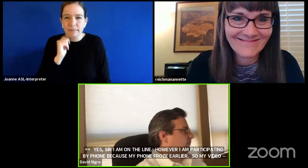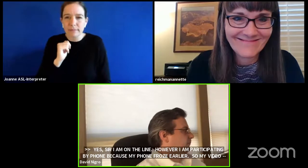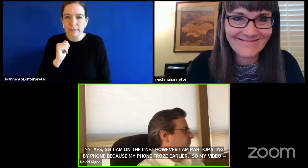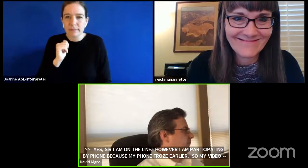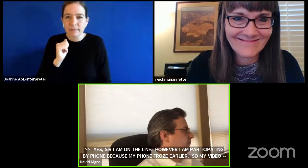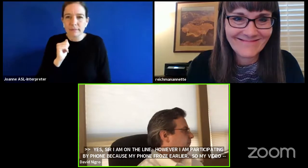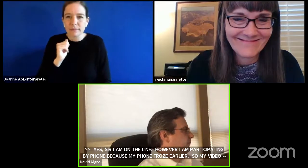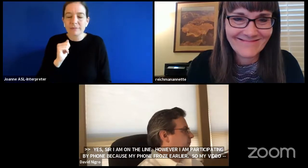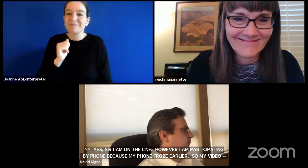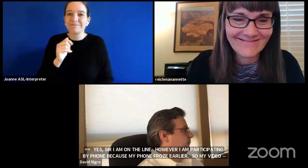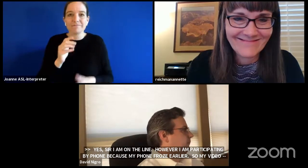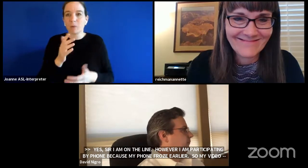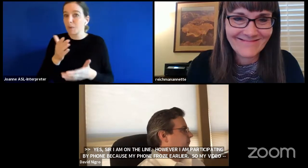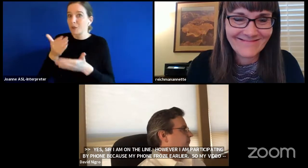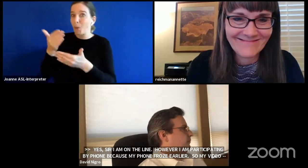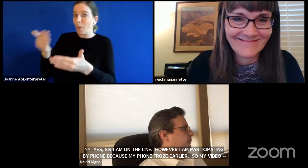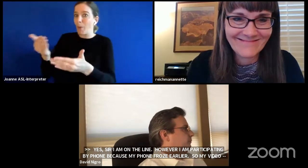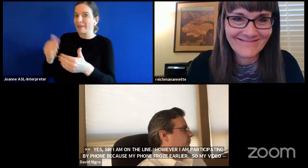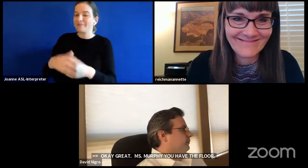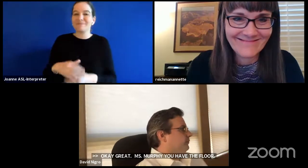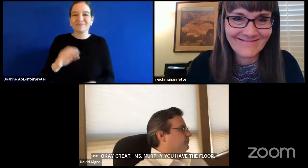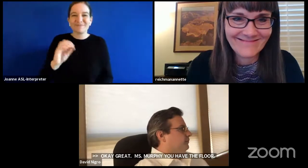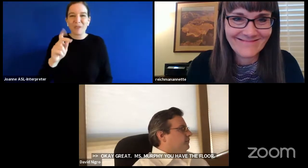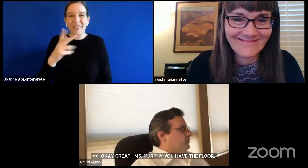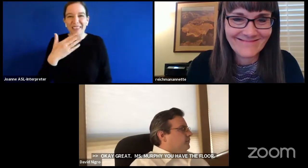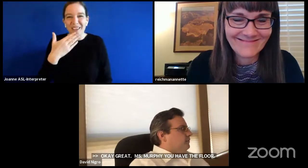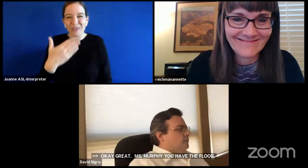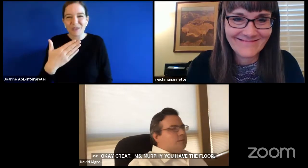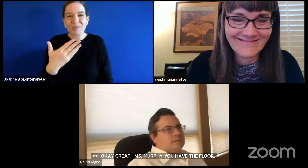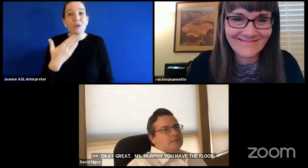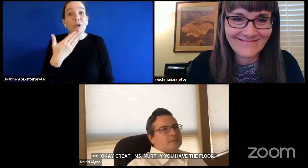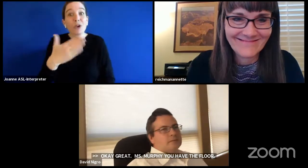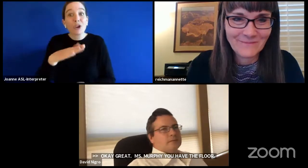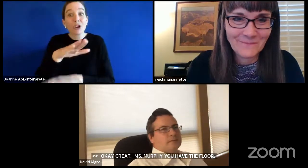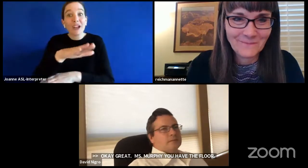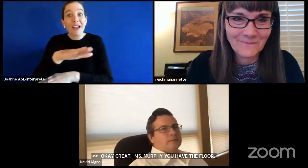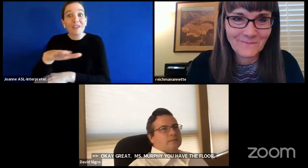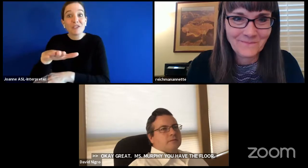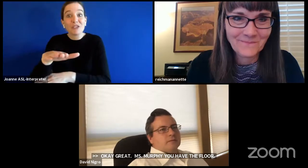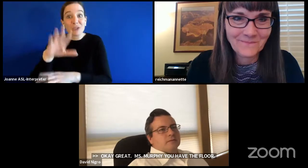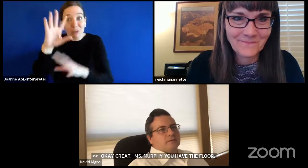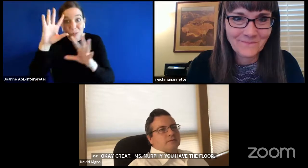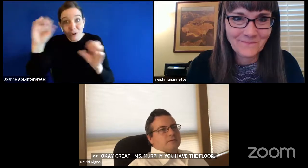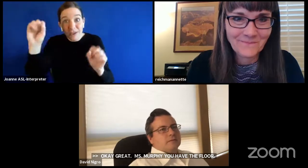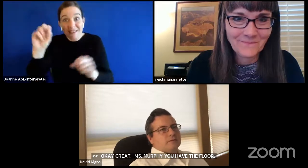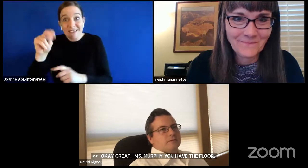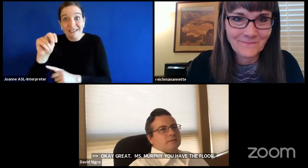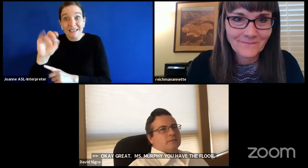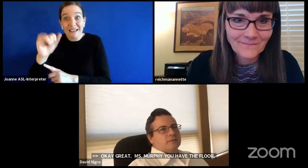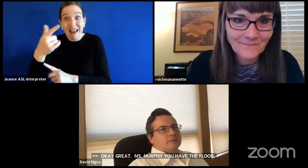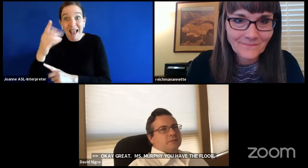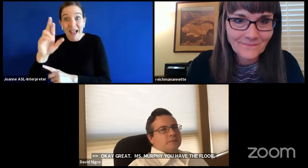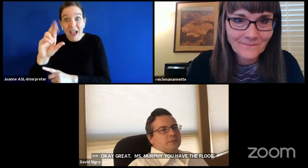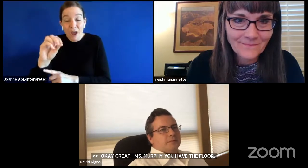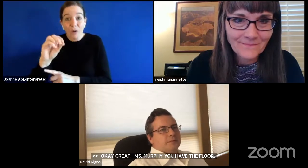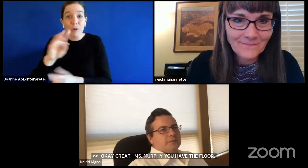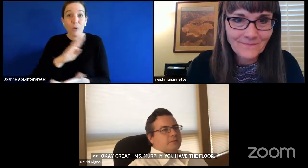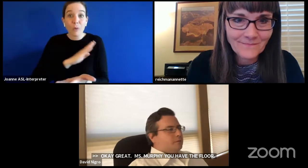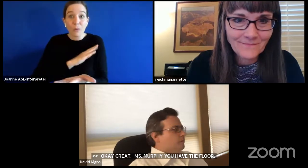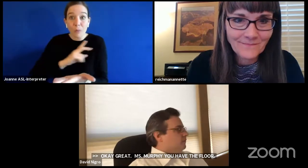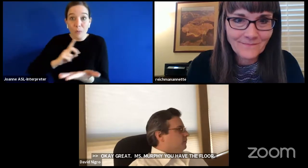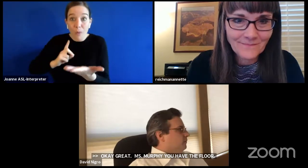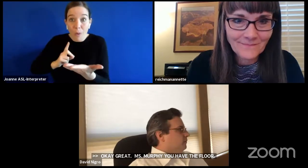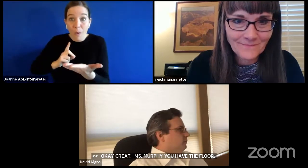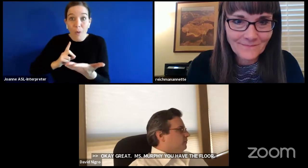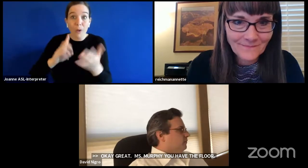okay thank you very much um good afternoon board president nigro members of the board superintendent rex assistant